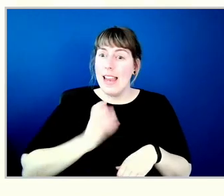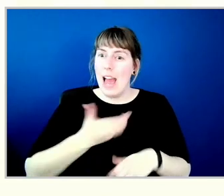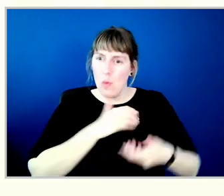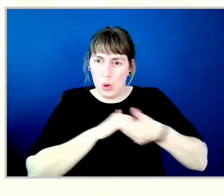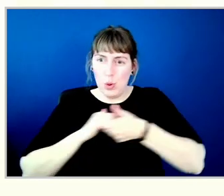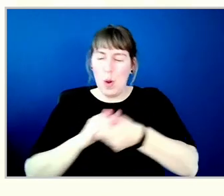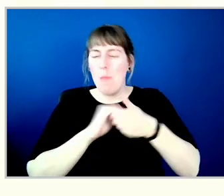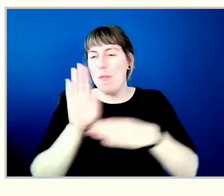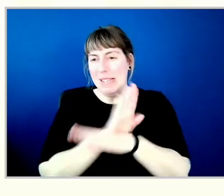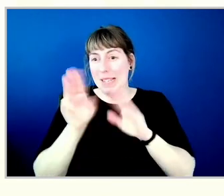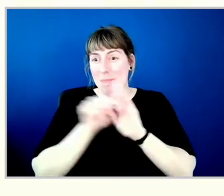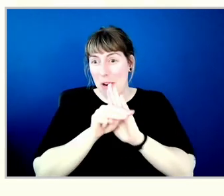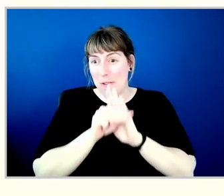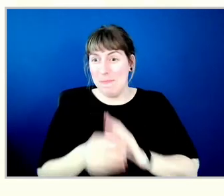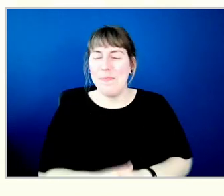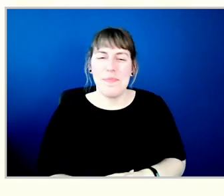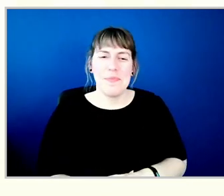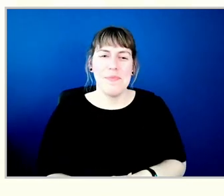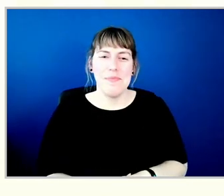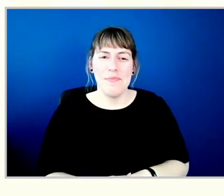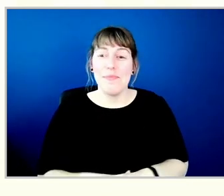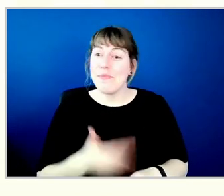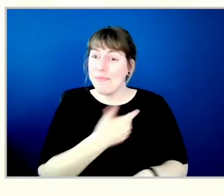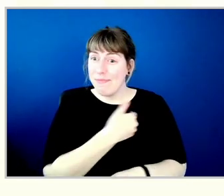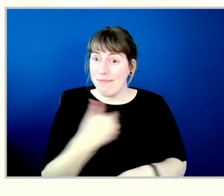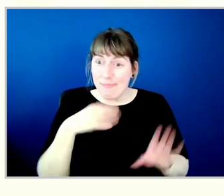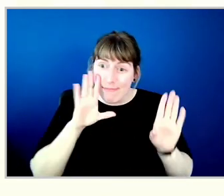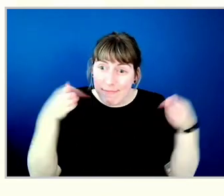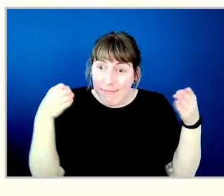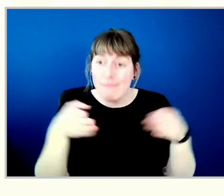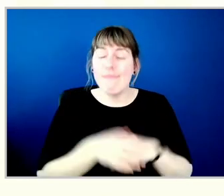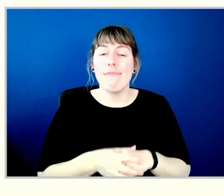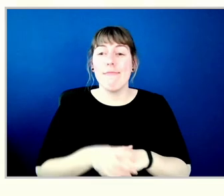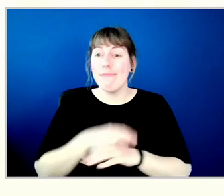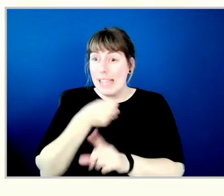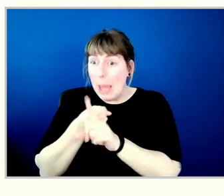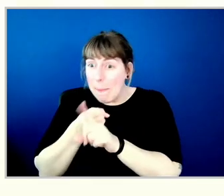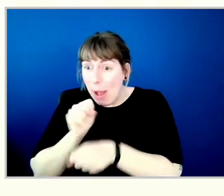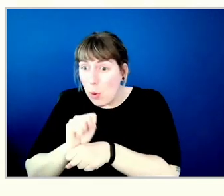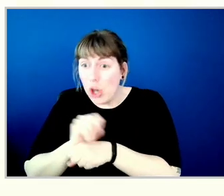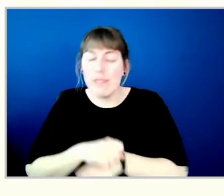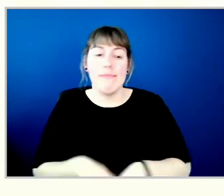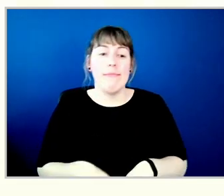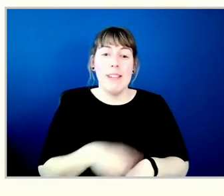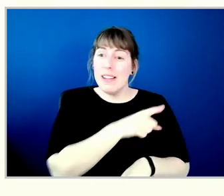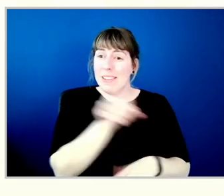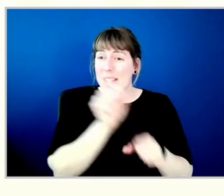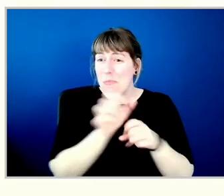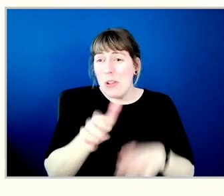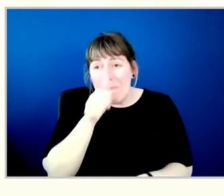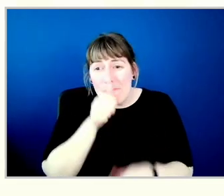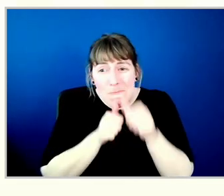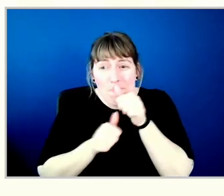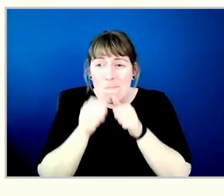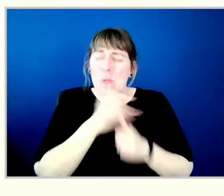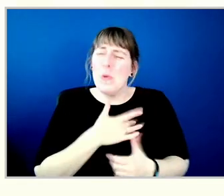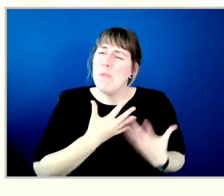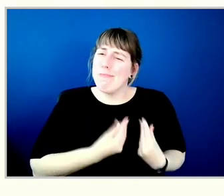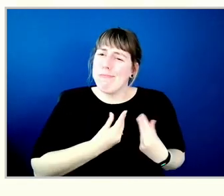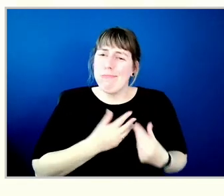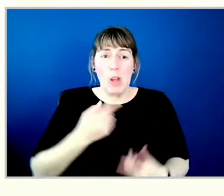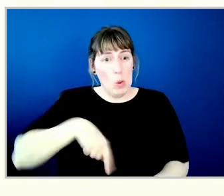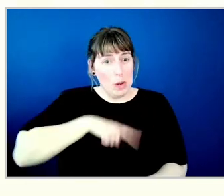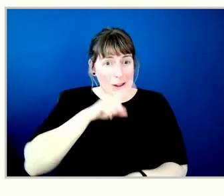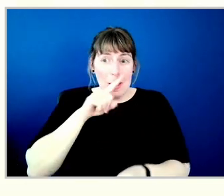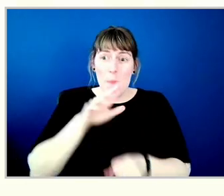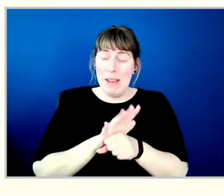model. Our member focus and impact work, our employees' patience and compassion, and our commitment to staying true